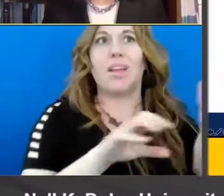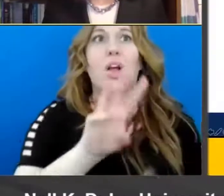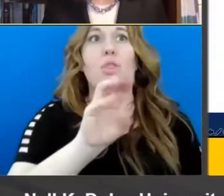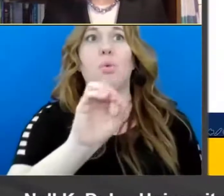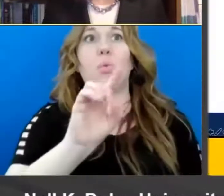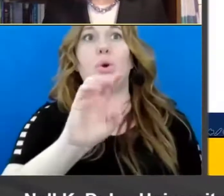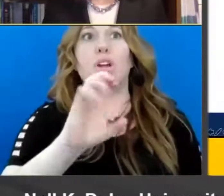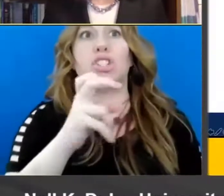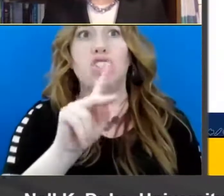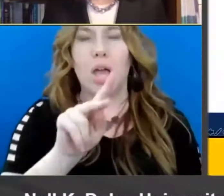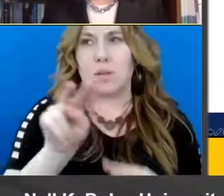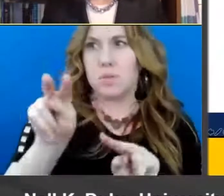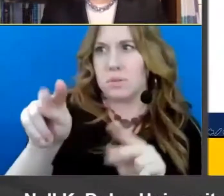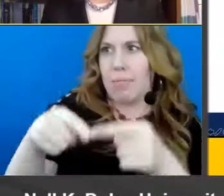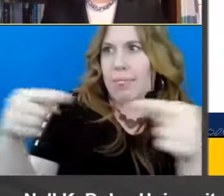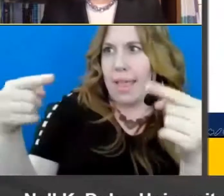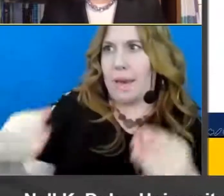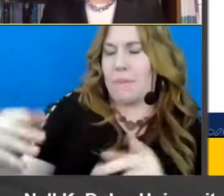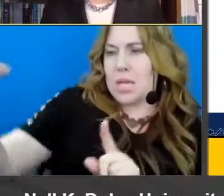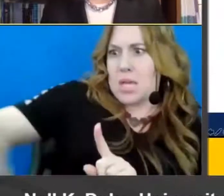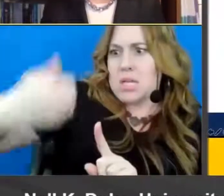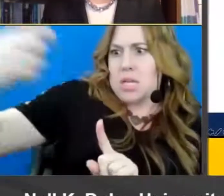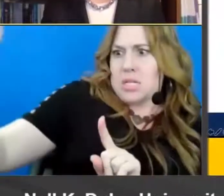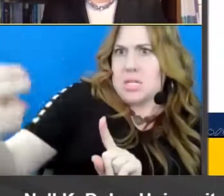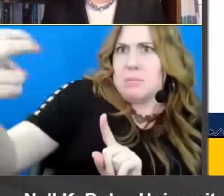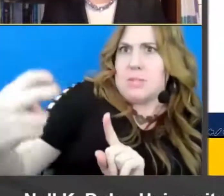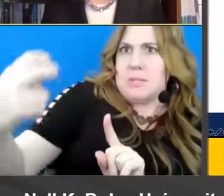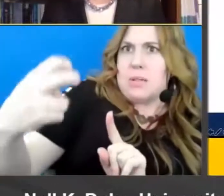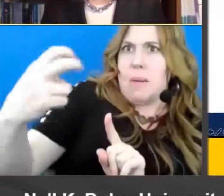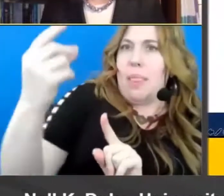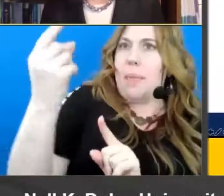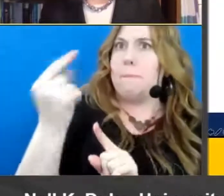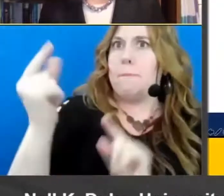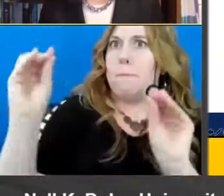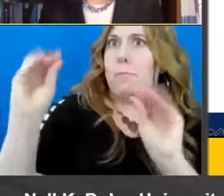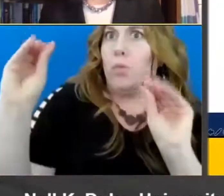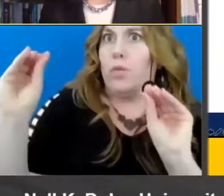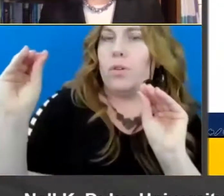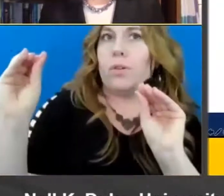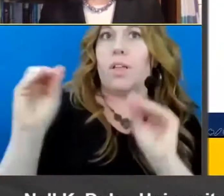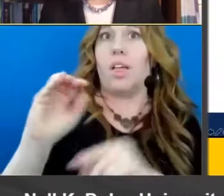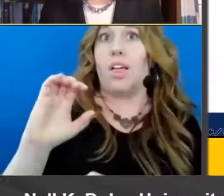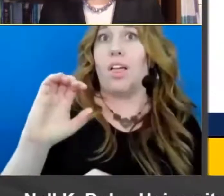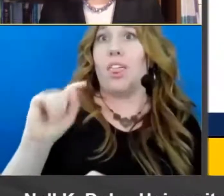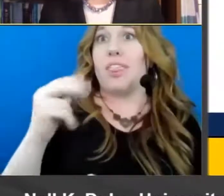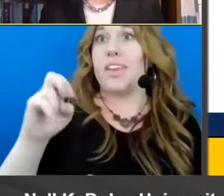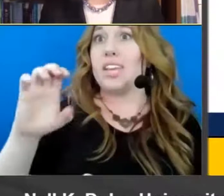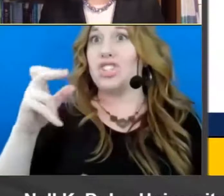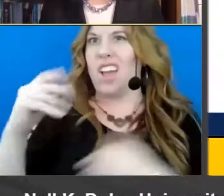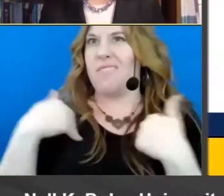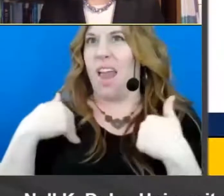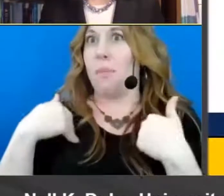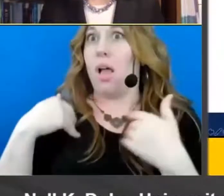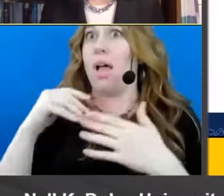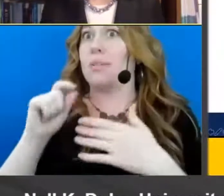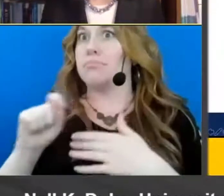enemy coming closer and closer then poof the chuck so if you have morphological awareness you